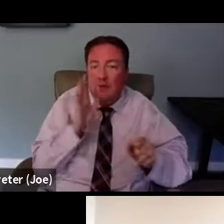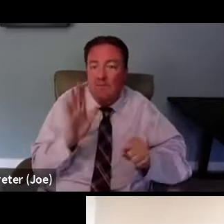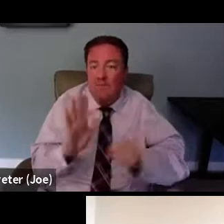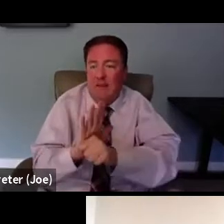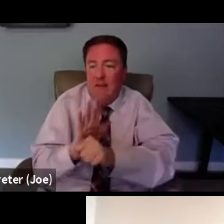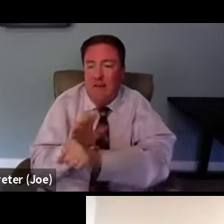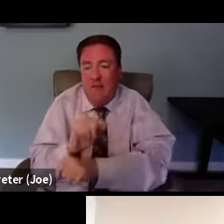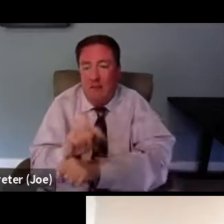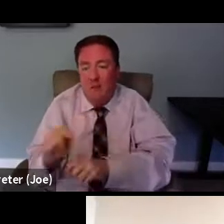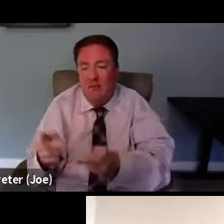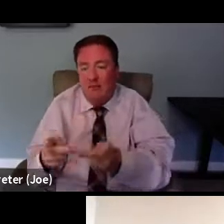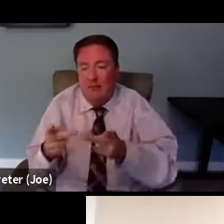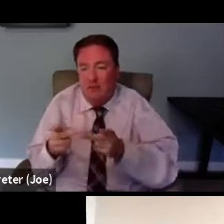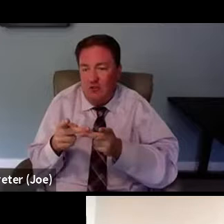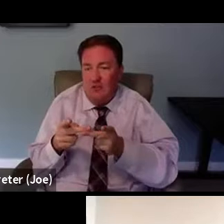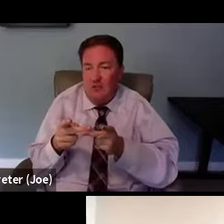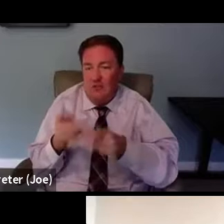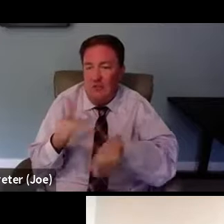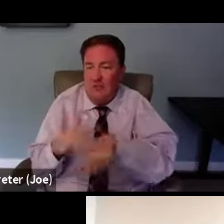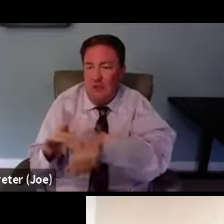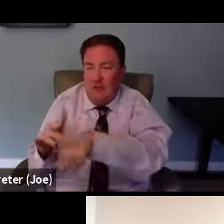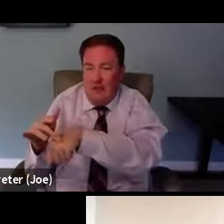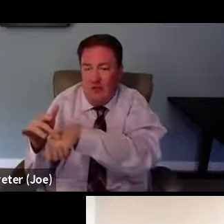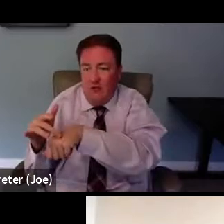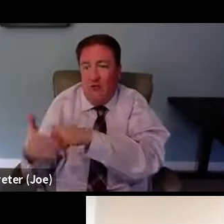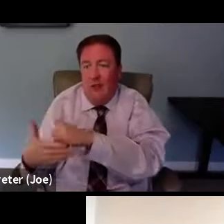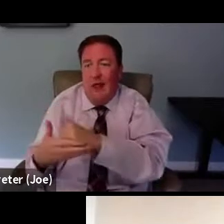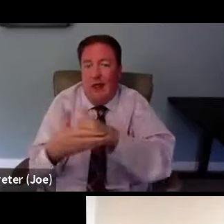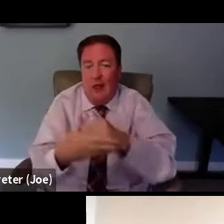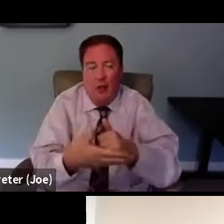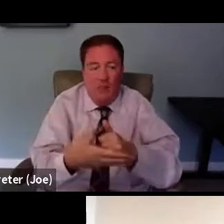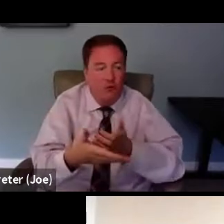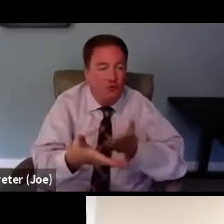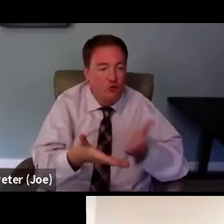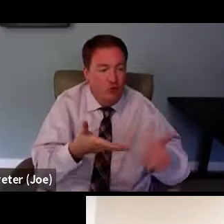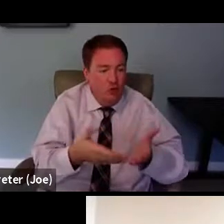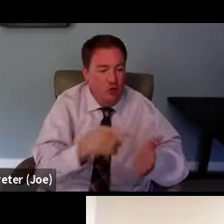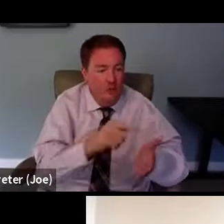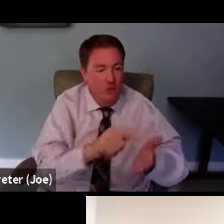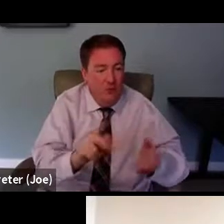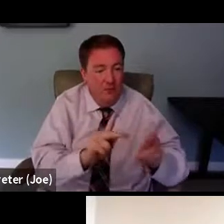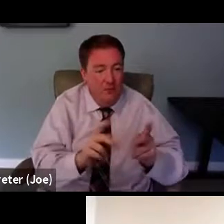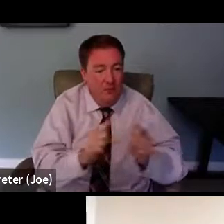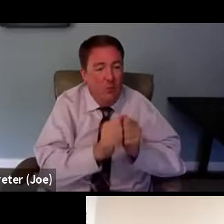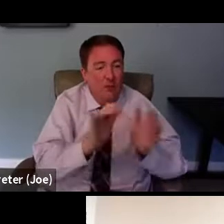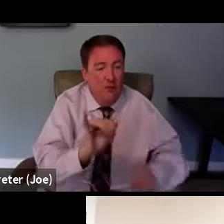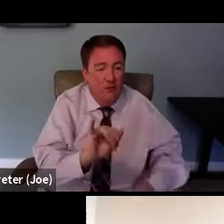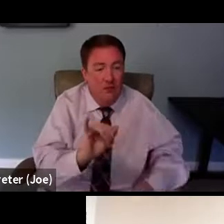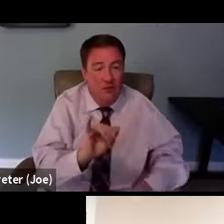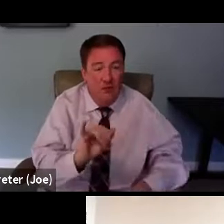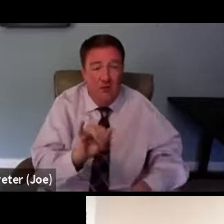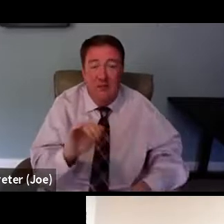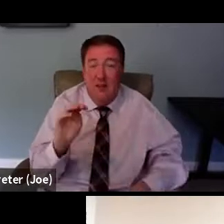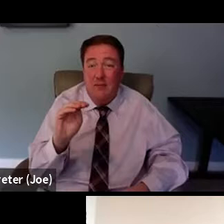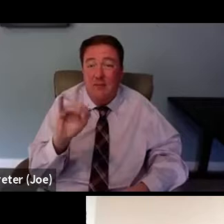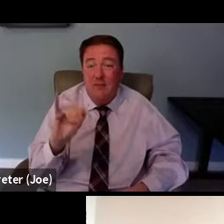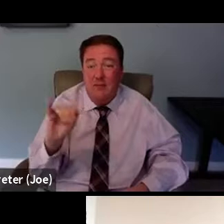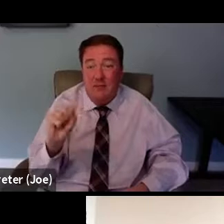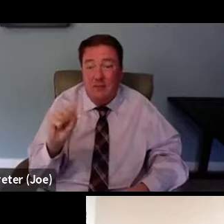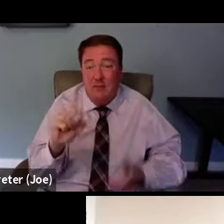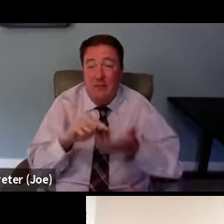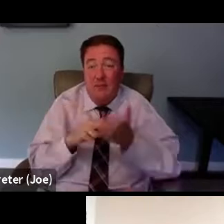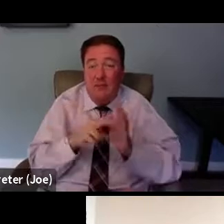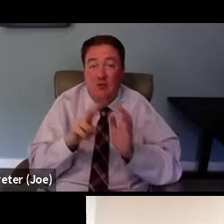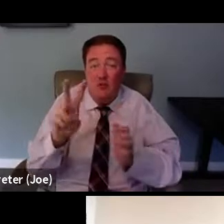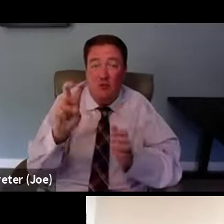help serve all those uninsured people in Mississippi. We're talking about 200,000 people